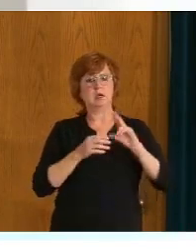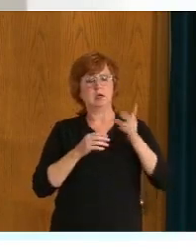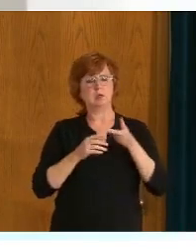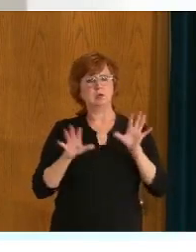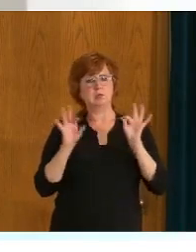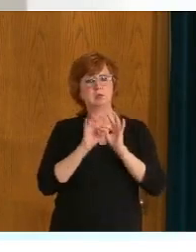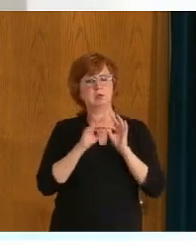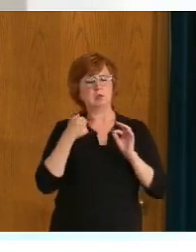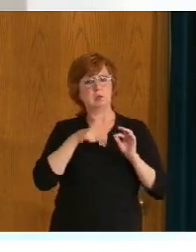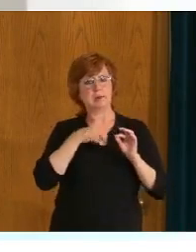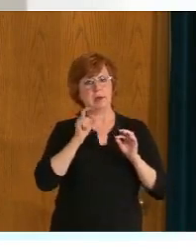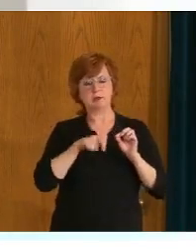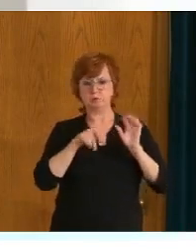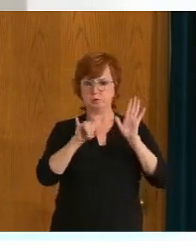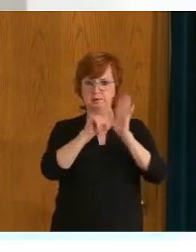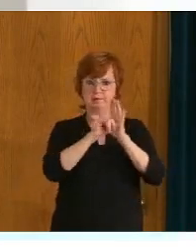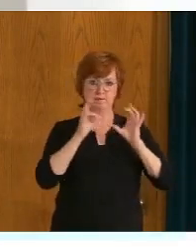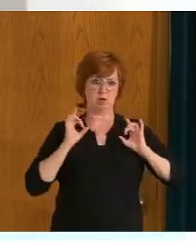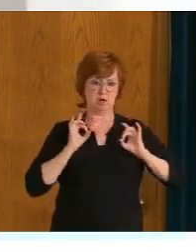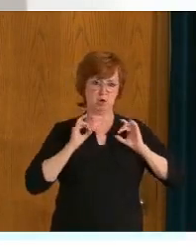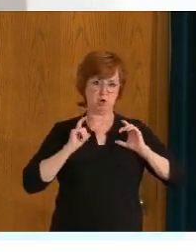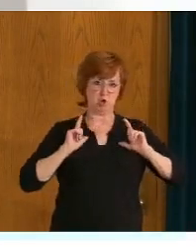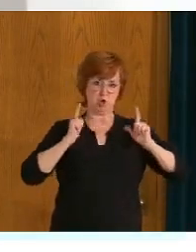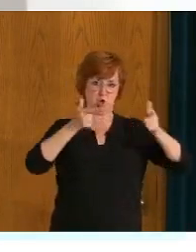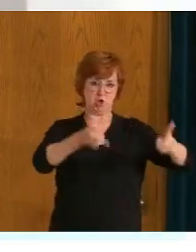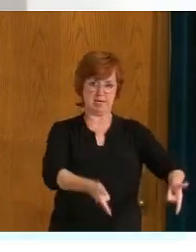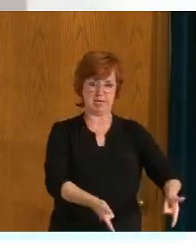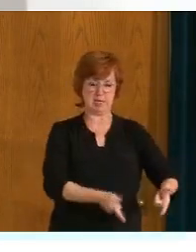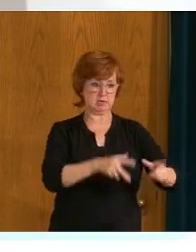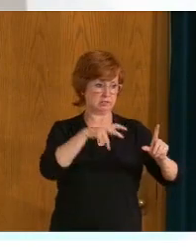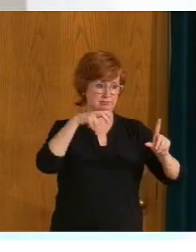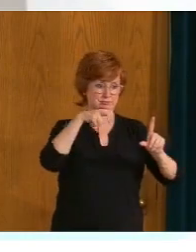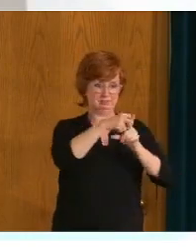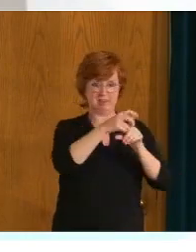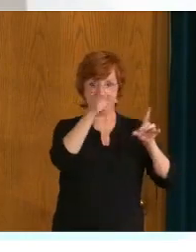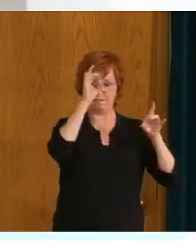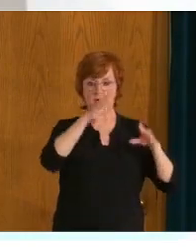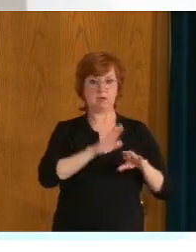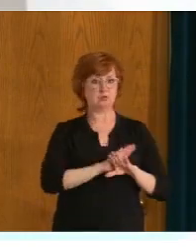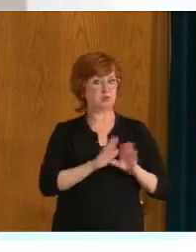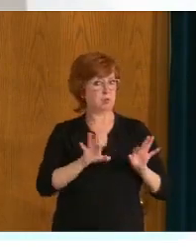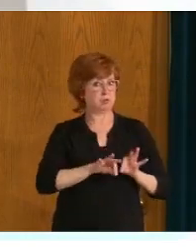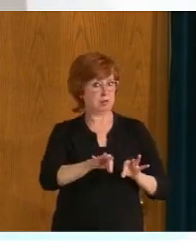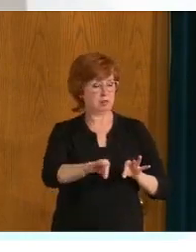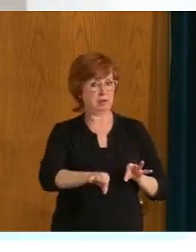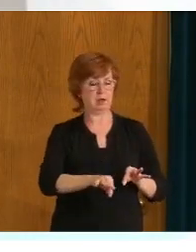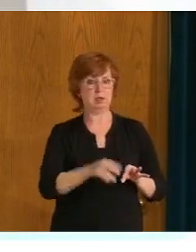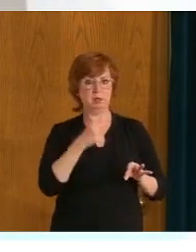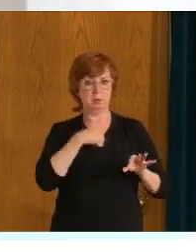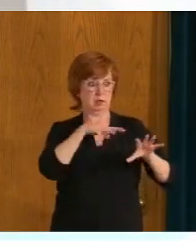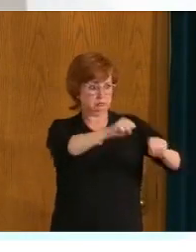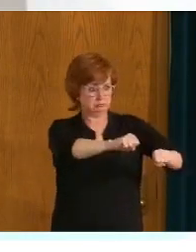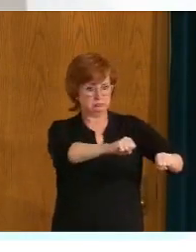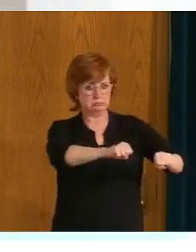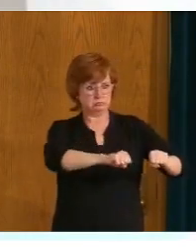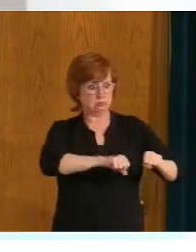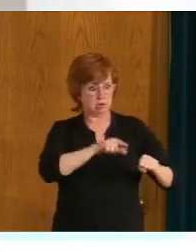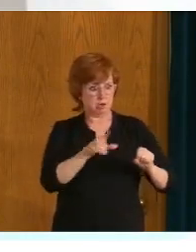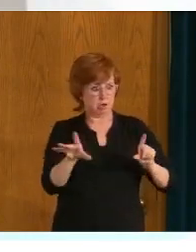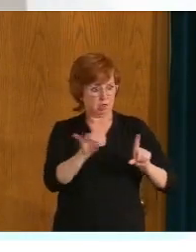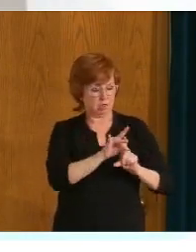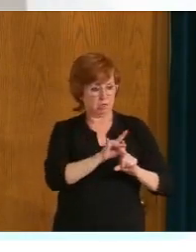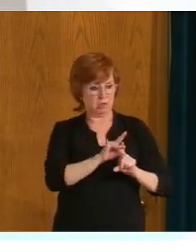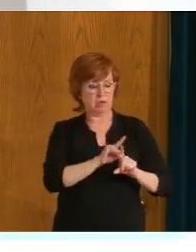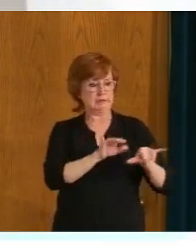instances where individuals were unwell that did seek testing, which is great, but then did go on to attend the social event in which case,